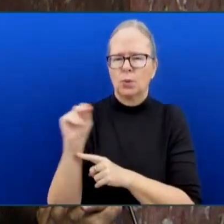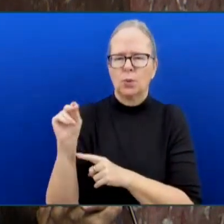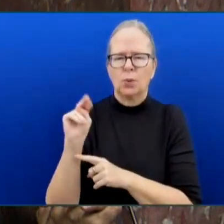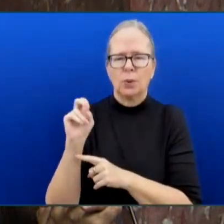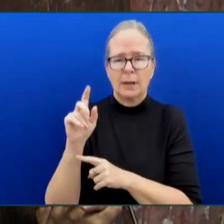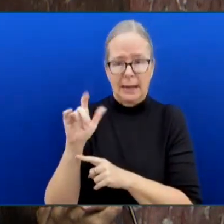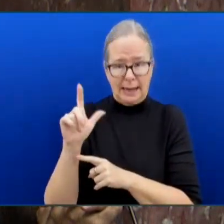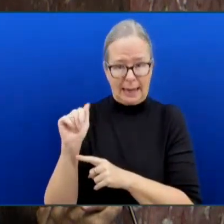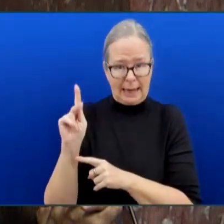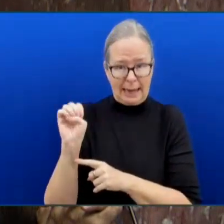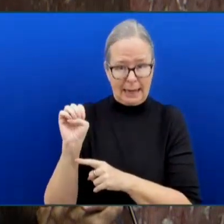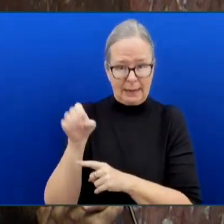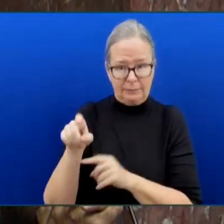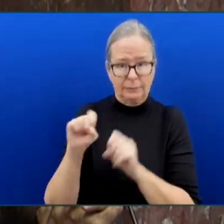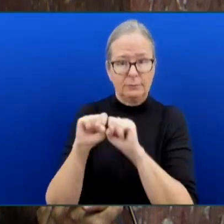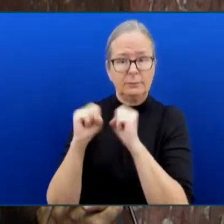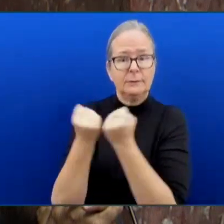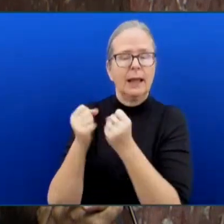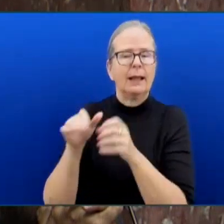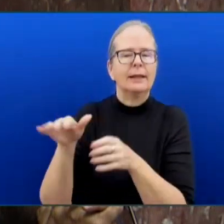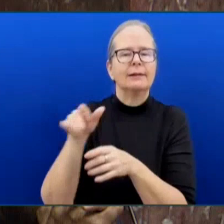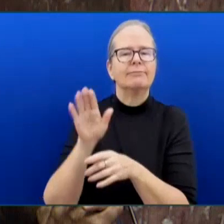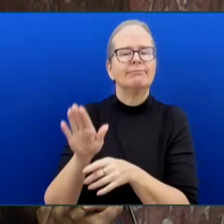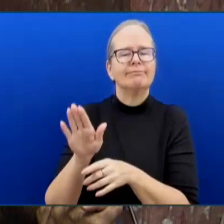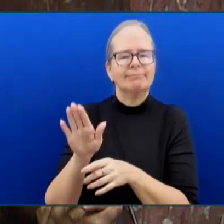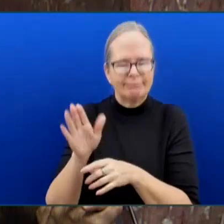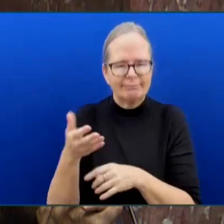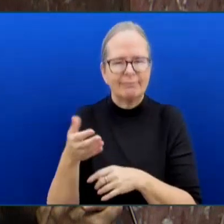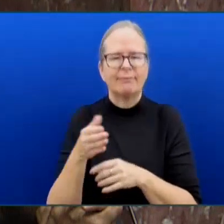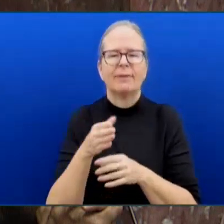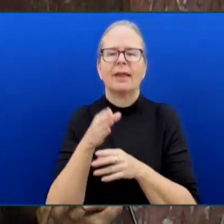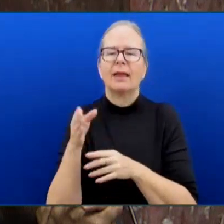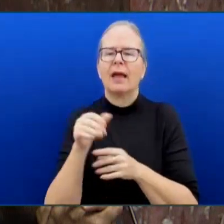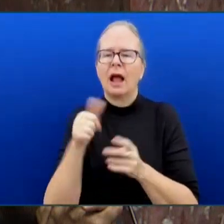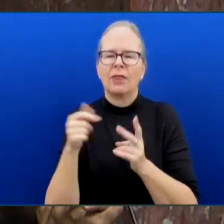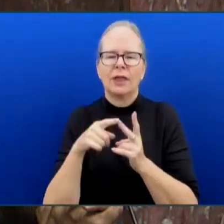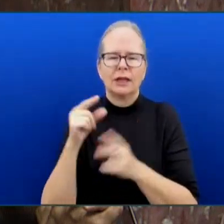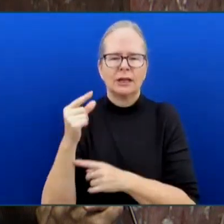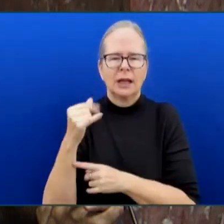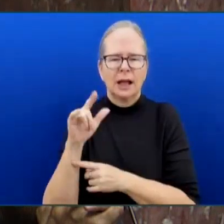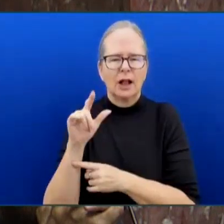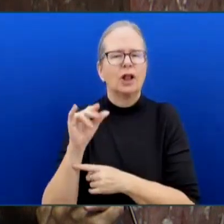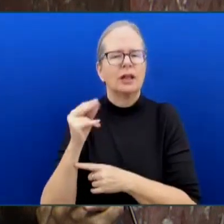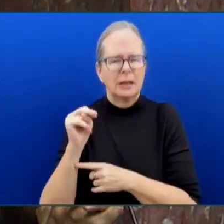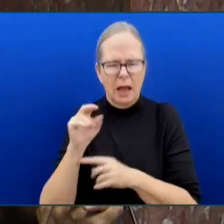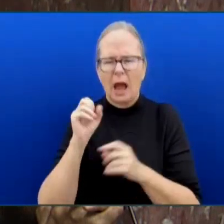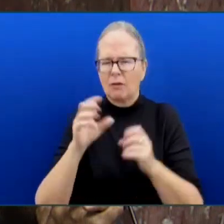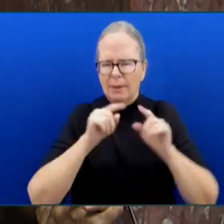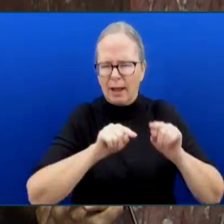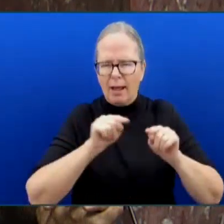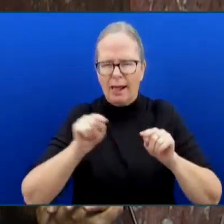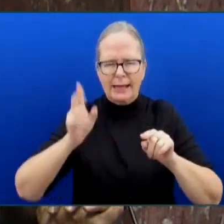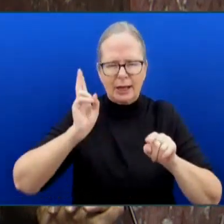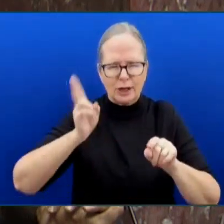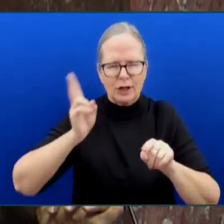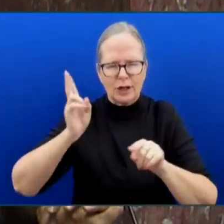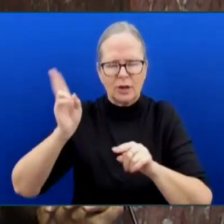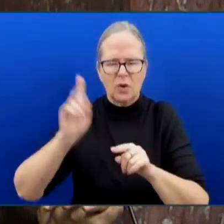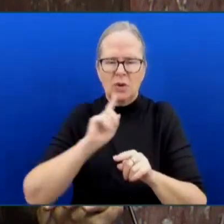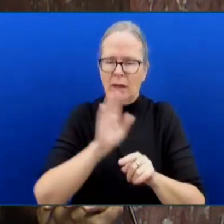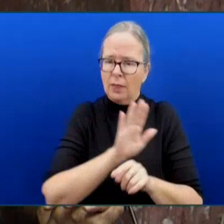immediate past president who worked tirelessly on the project as well. I would like to thank the entire SS Moyet